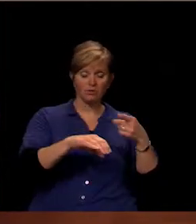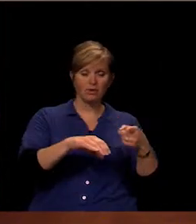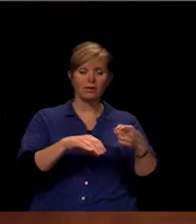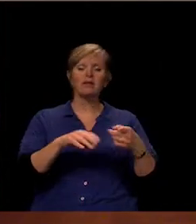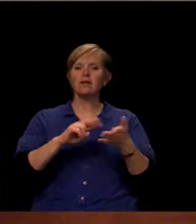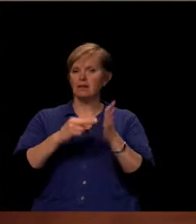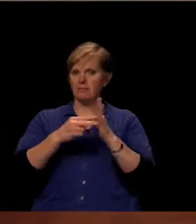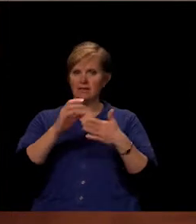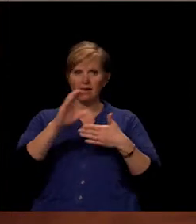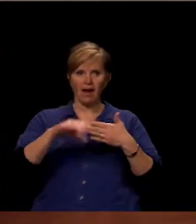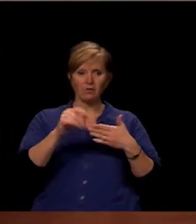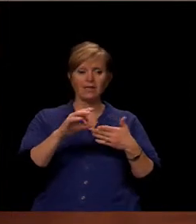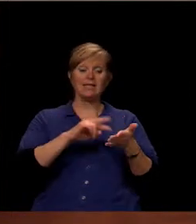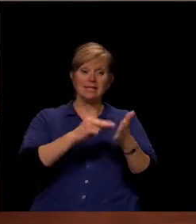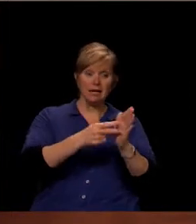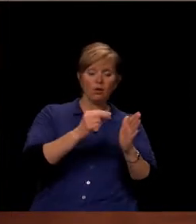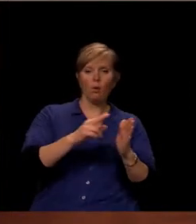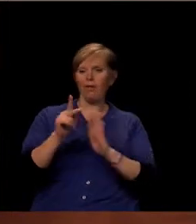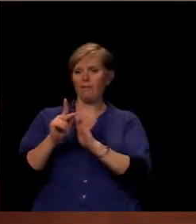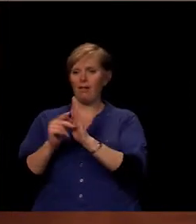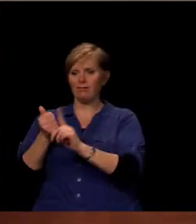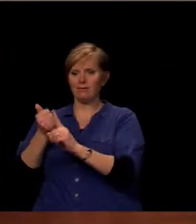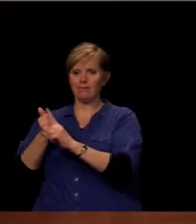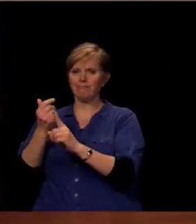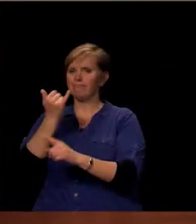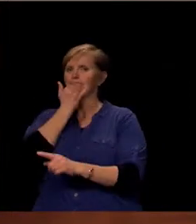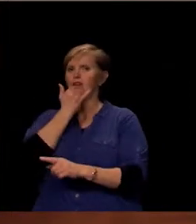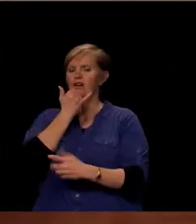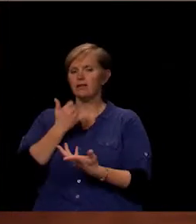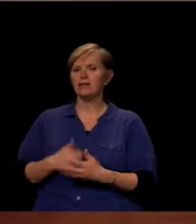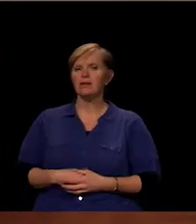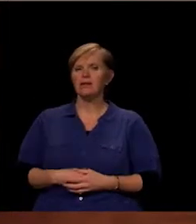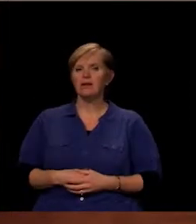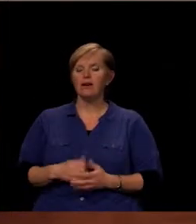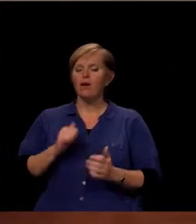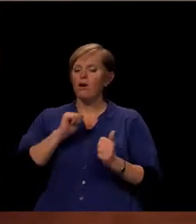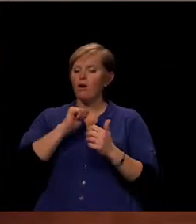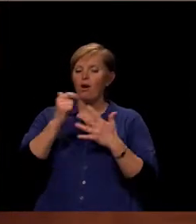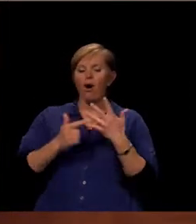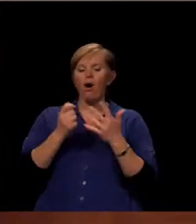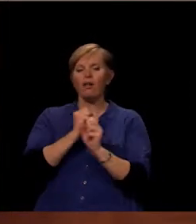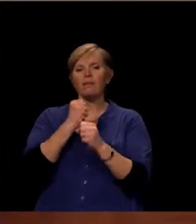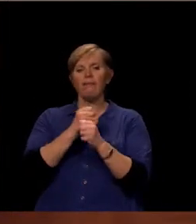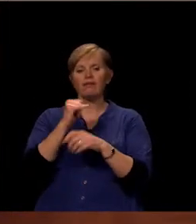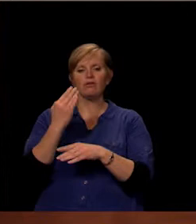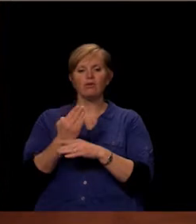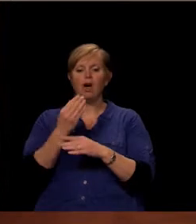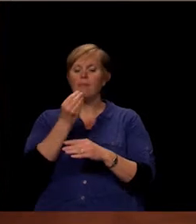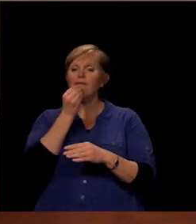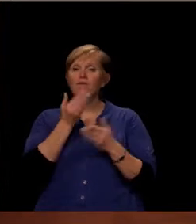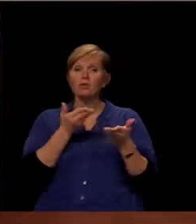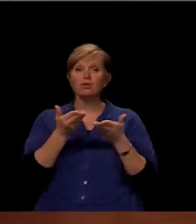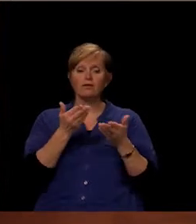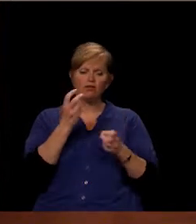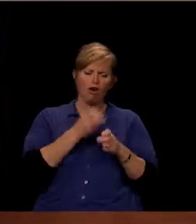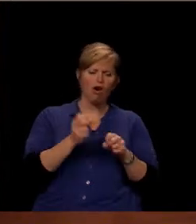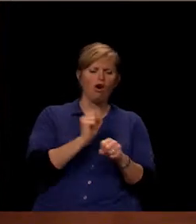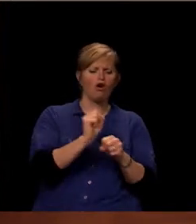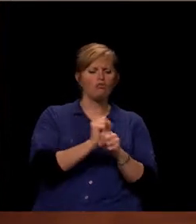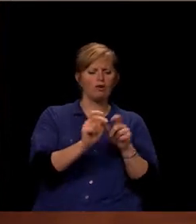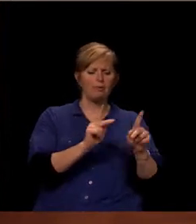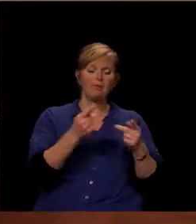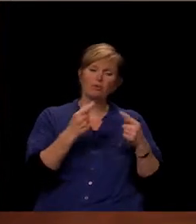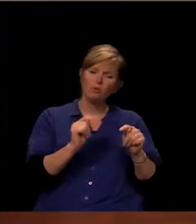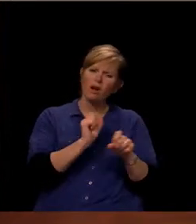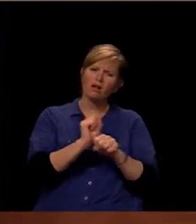or the policy itself is flawed. All of this makes the job of food services, the hardworking people who are trying to do a